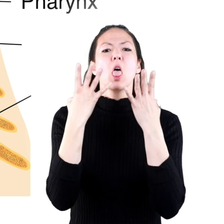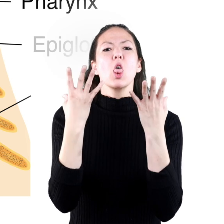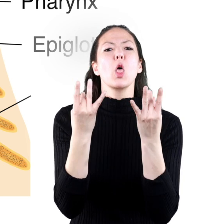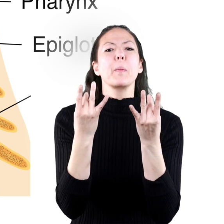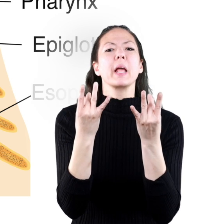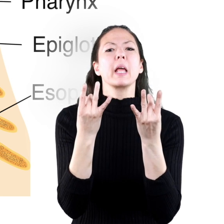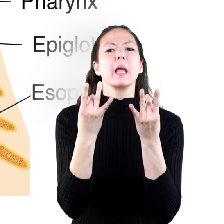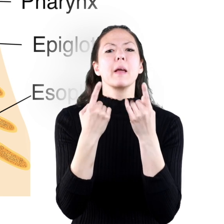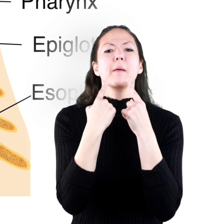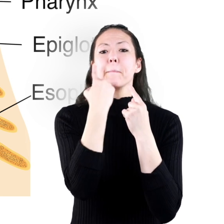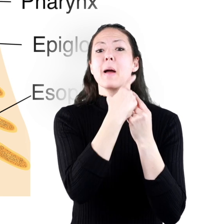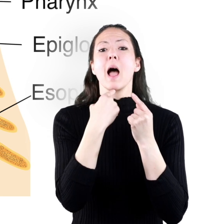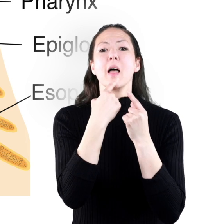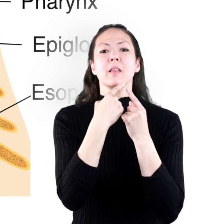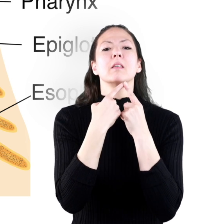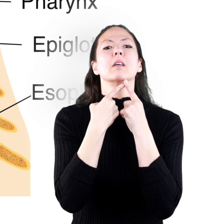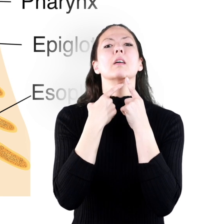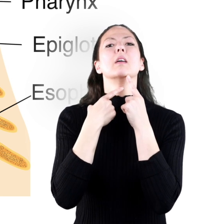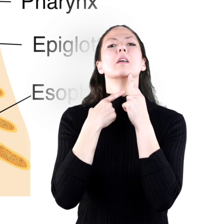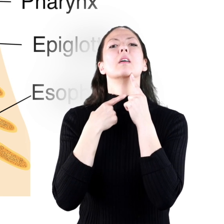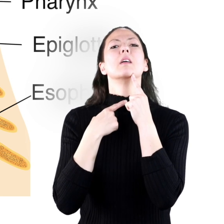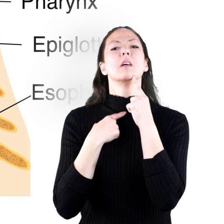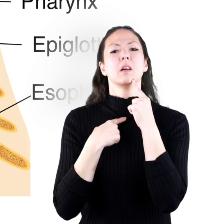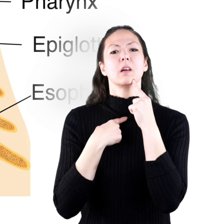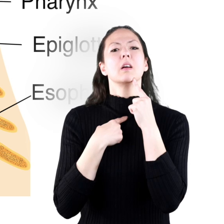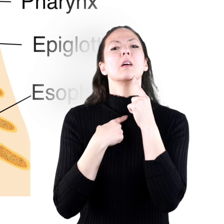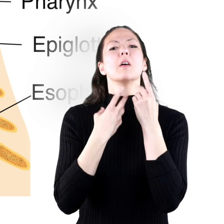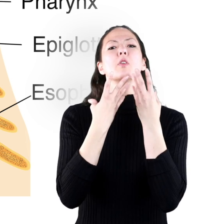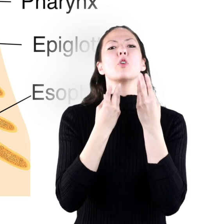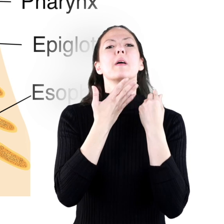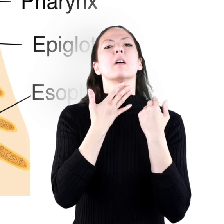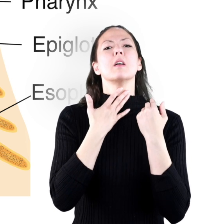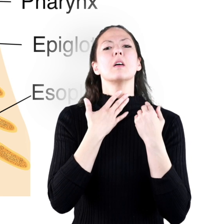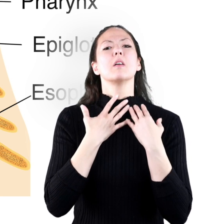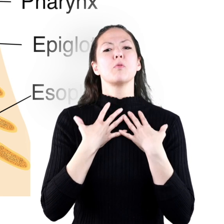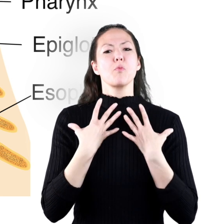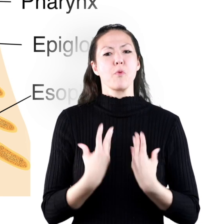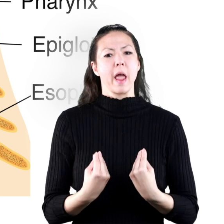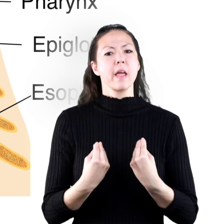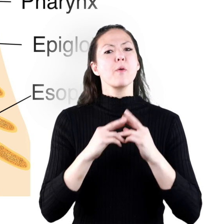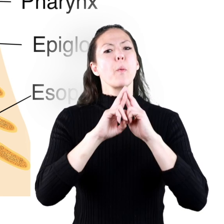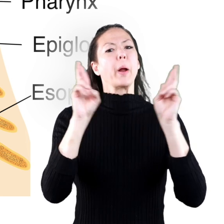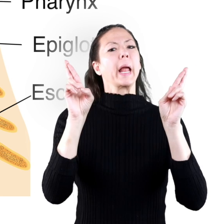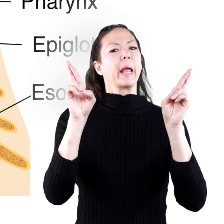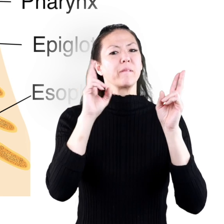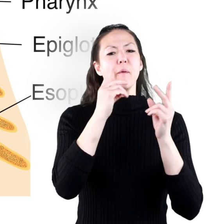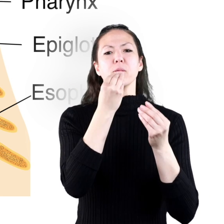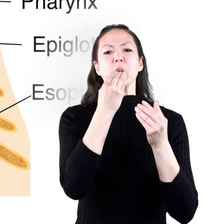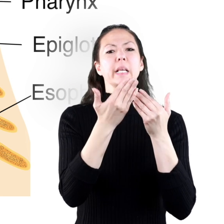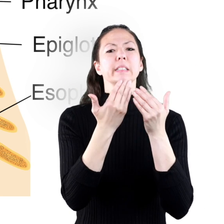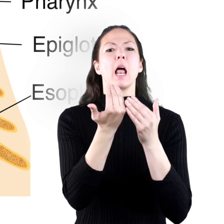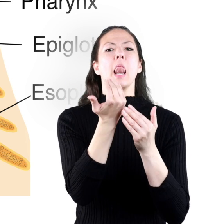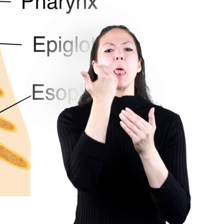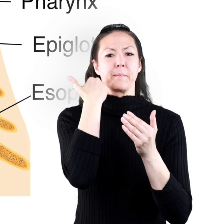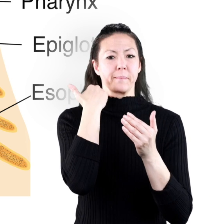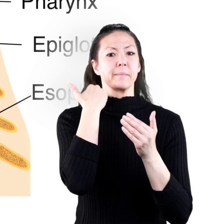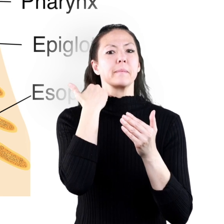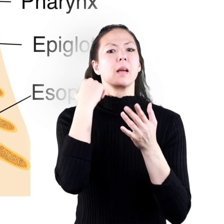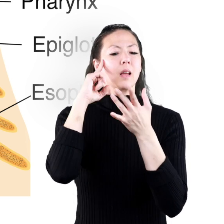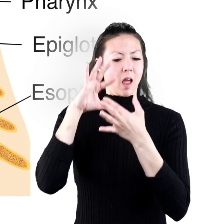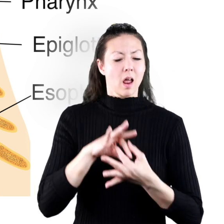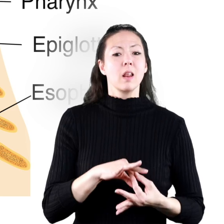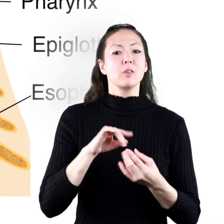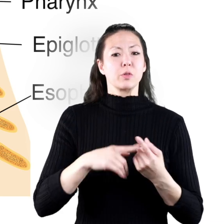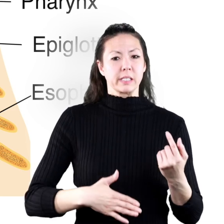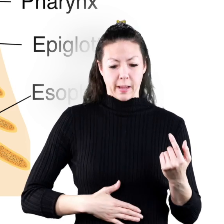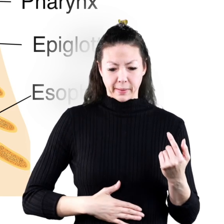lubricates. It lubricates your mouth, your oropharynx, and lubricates down the esophagus. The muscular tube